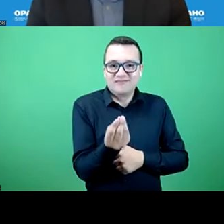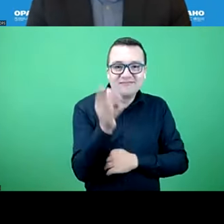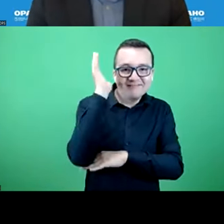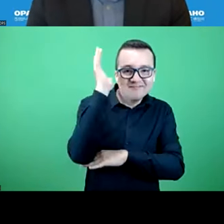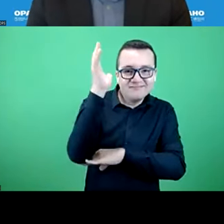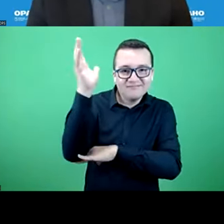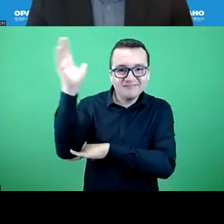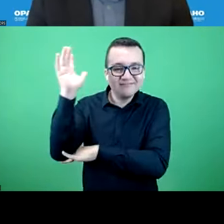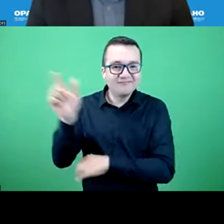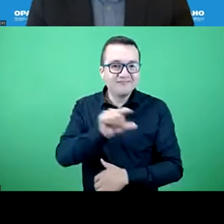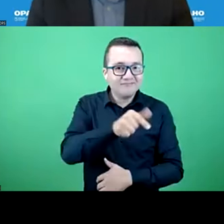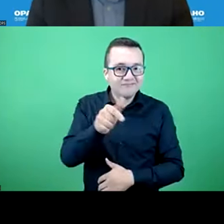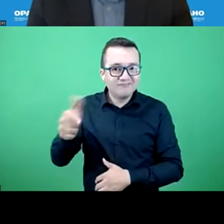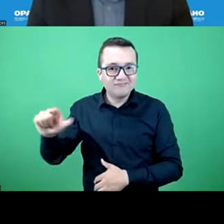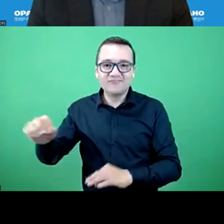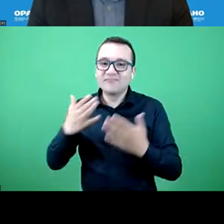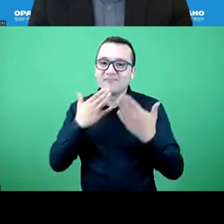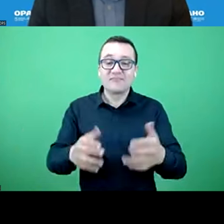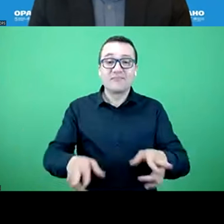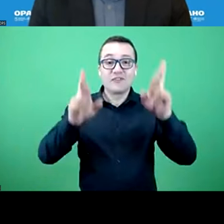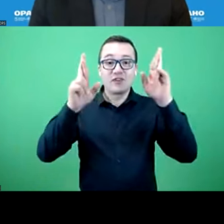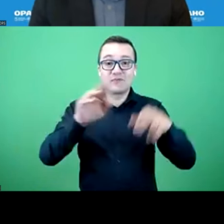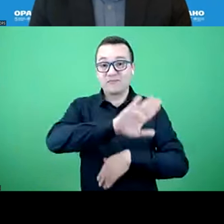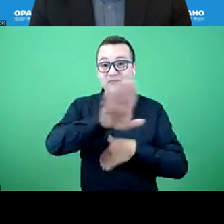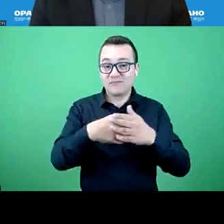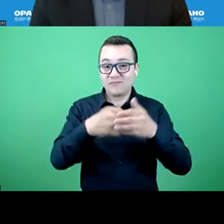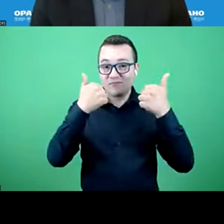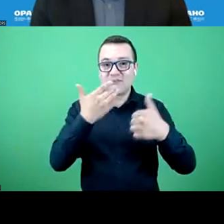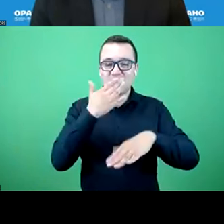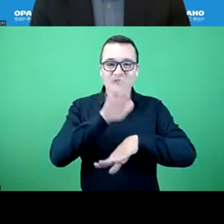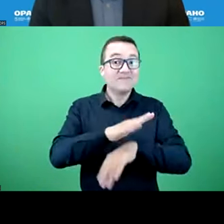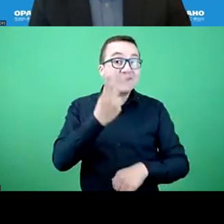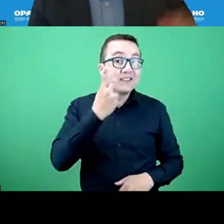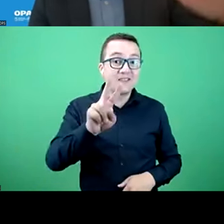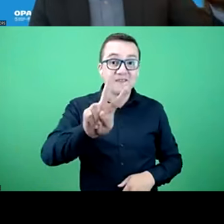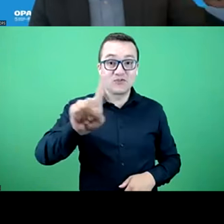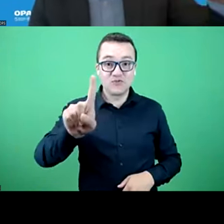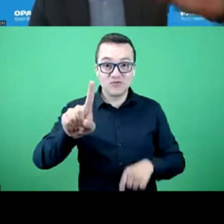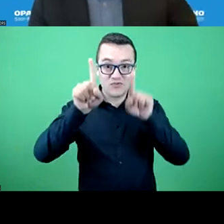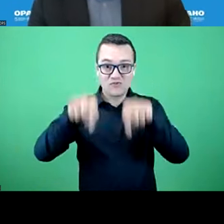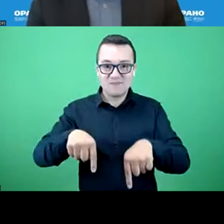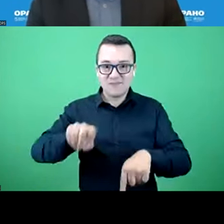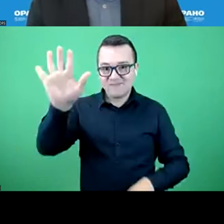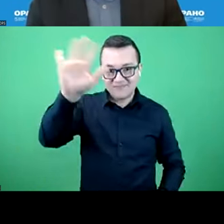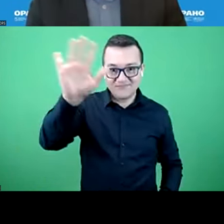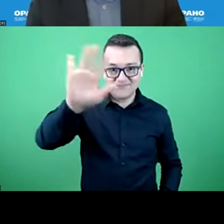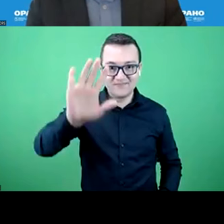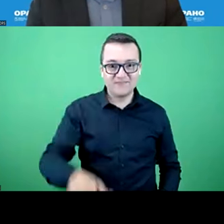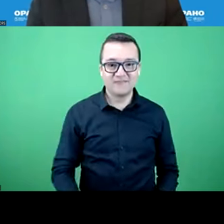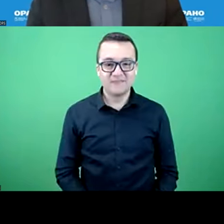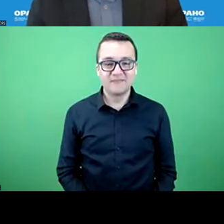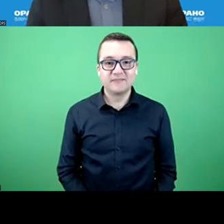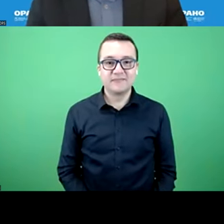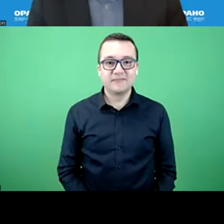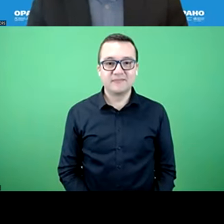And thank you very much to our distinguished panelists for joining us in this workday. Have a great afternoon, and see you